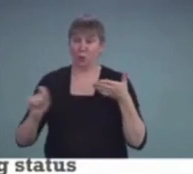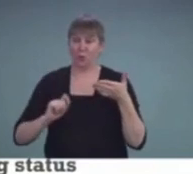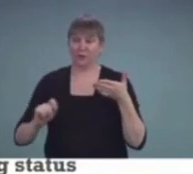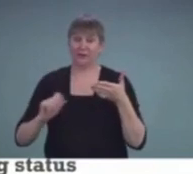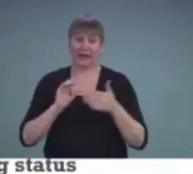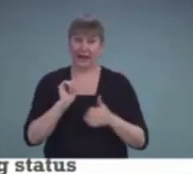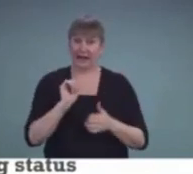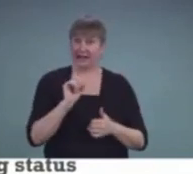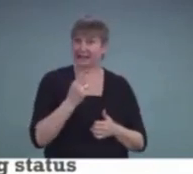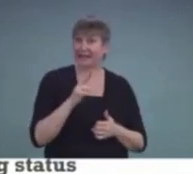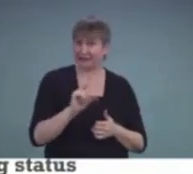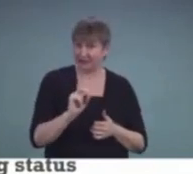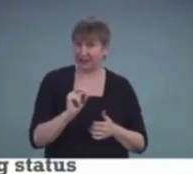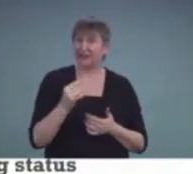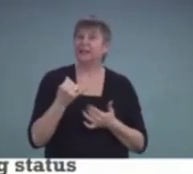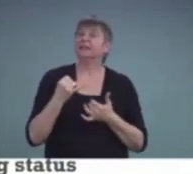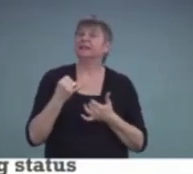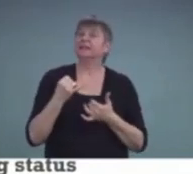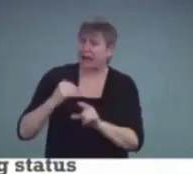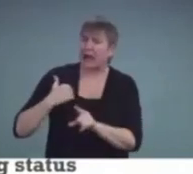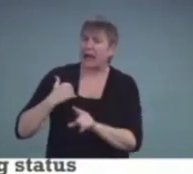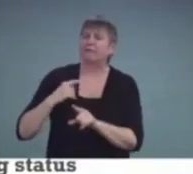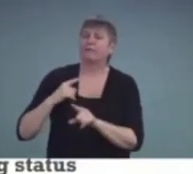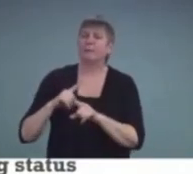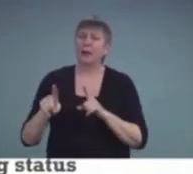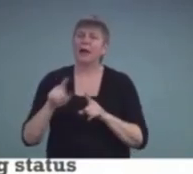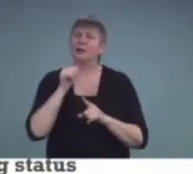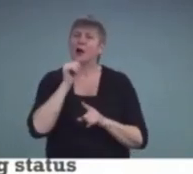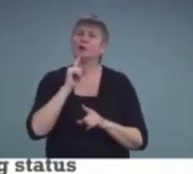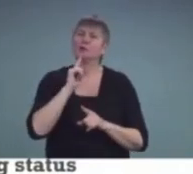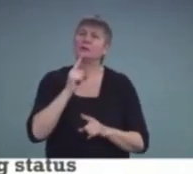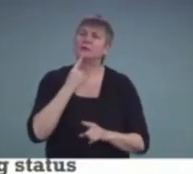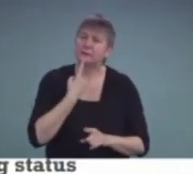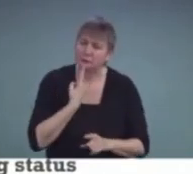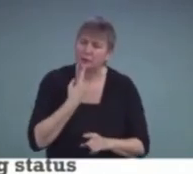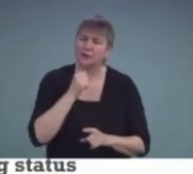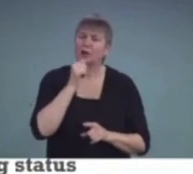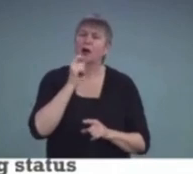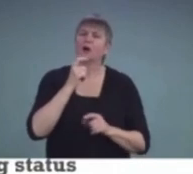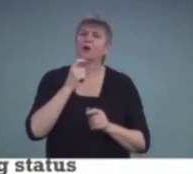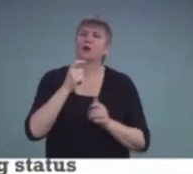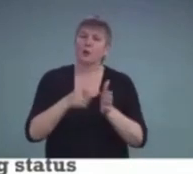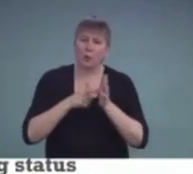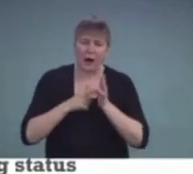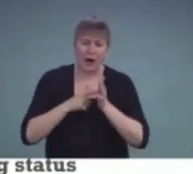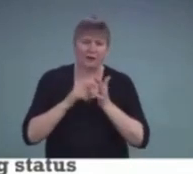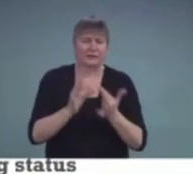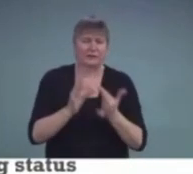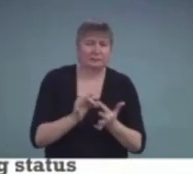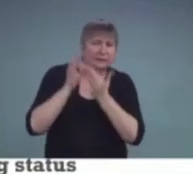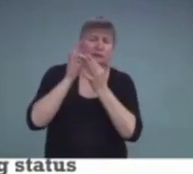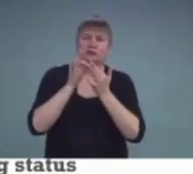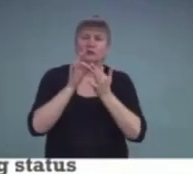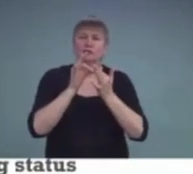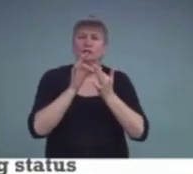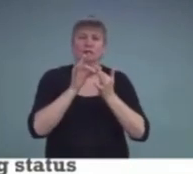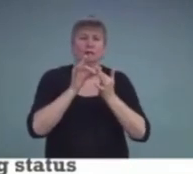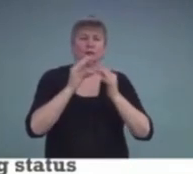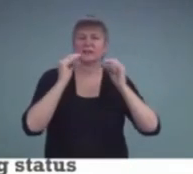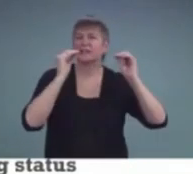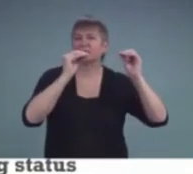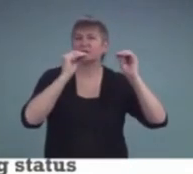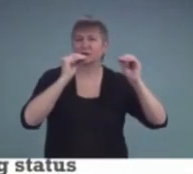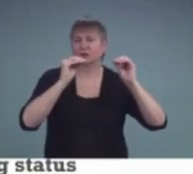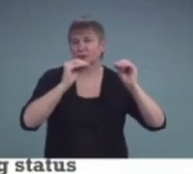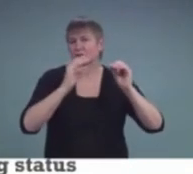disability was still present, but did not feel it was significant enough to require specially designed instruction, which is the critical